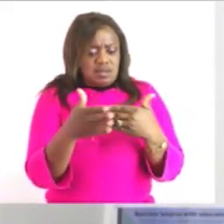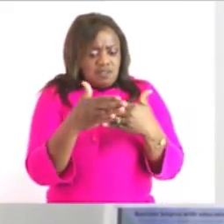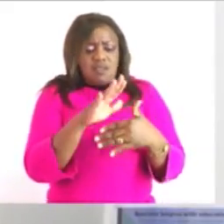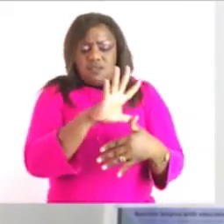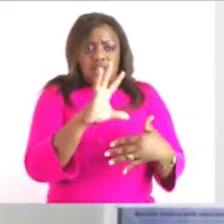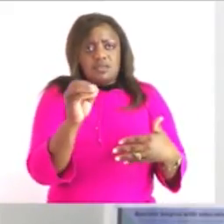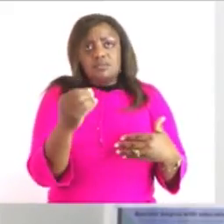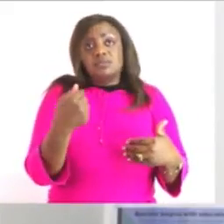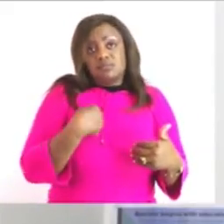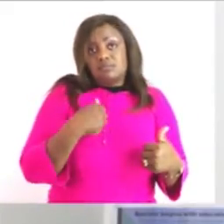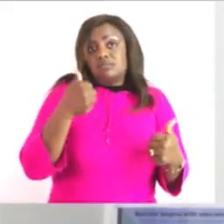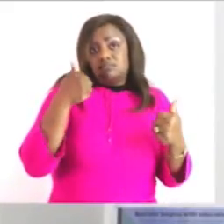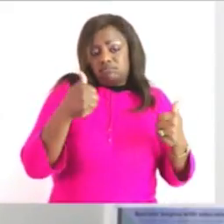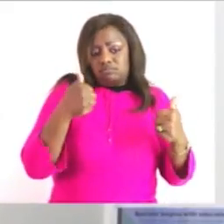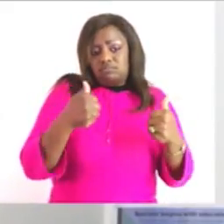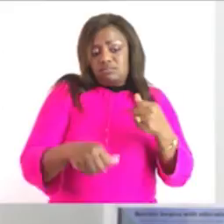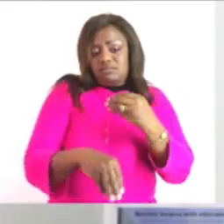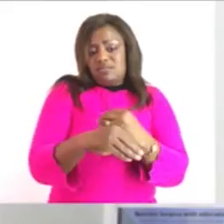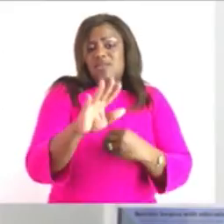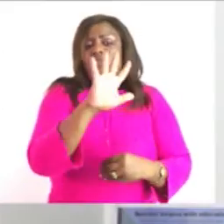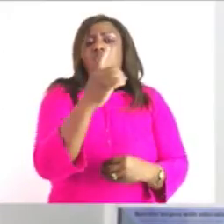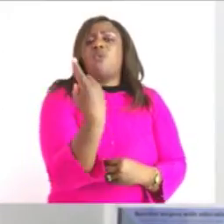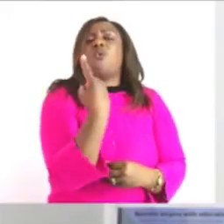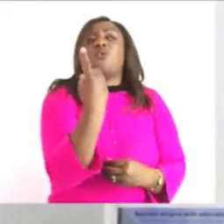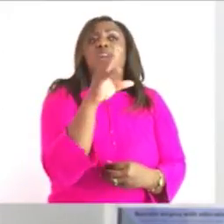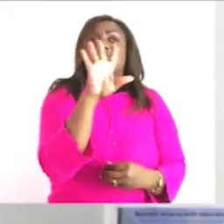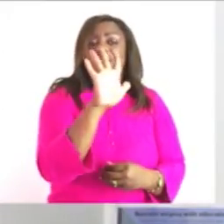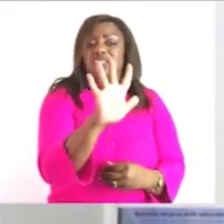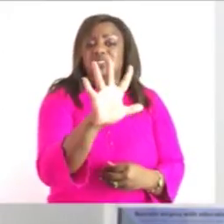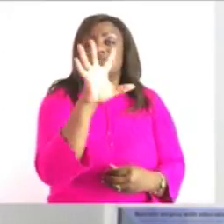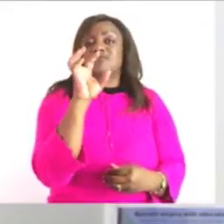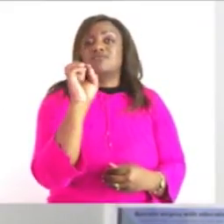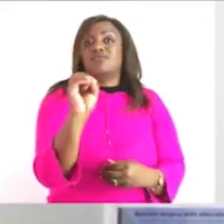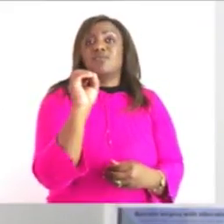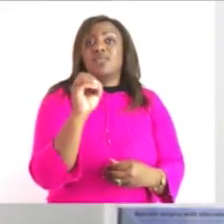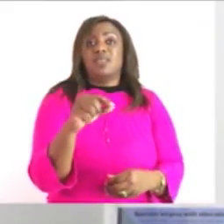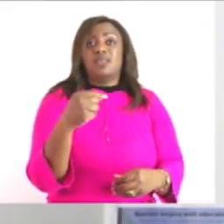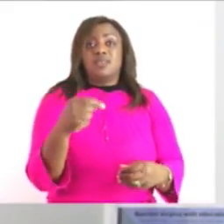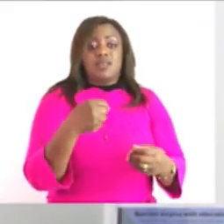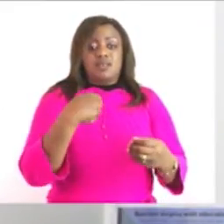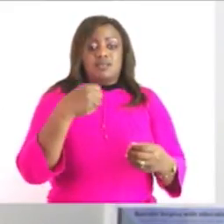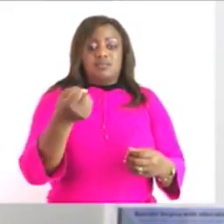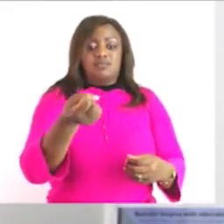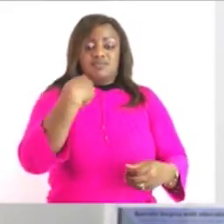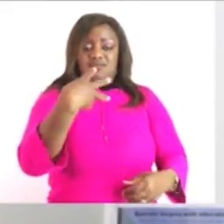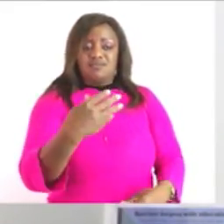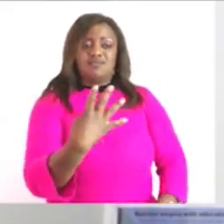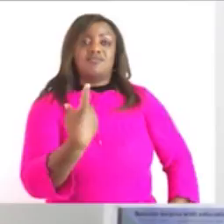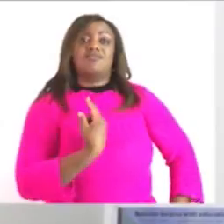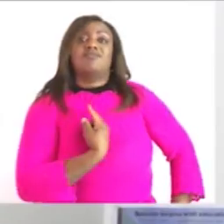500 so i'll give myself a four and i'll say